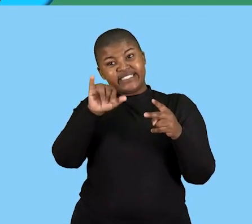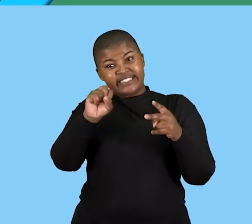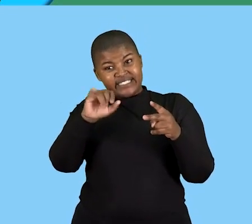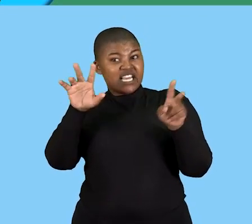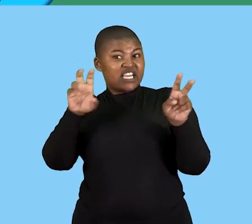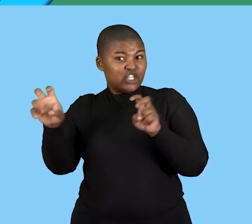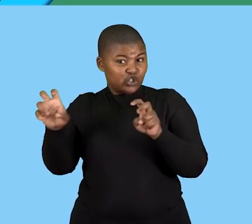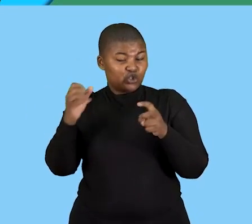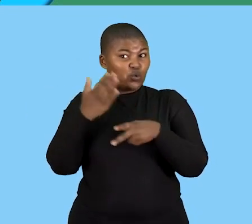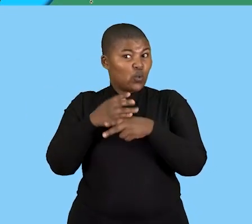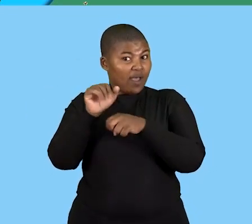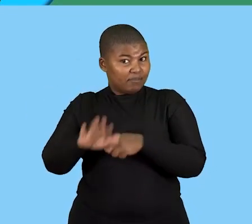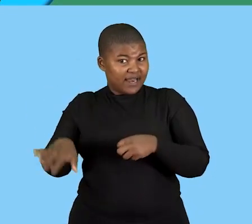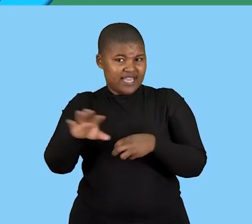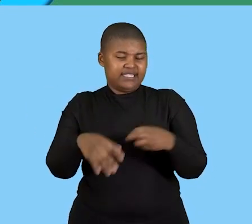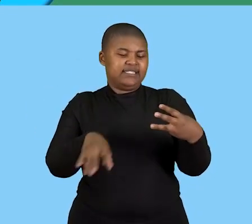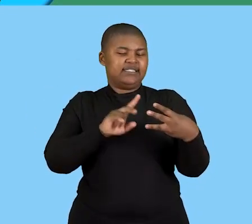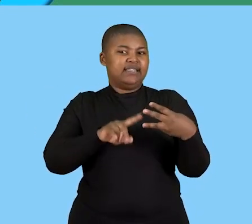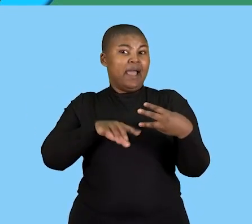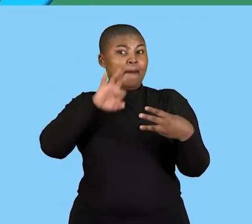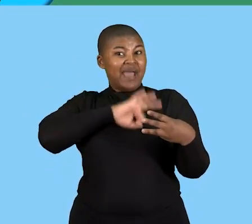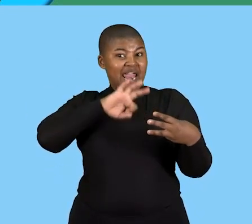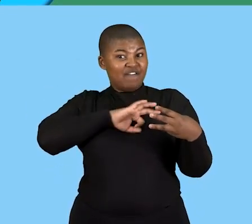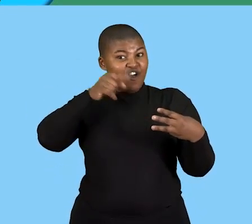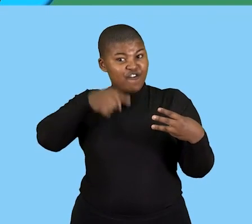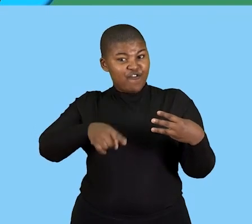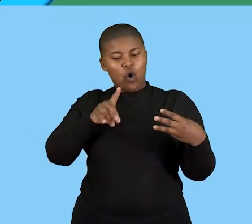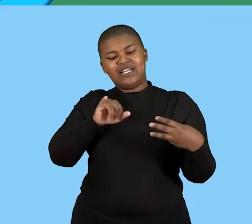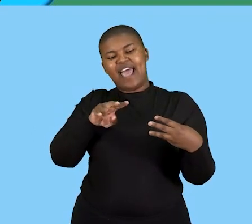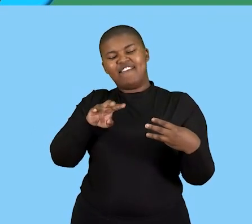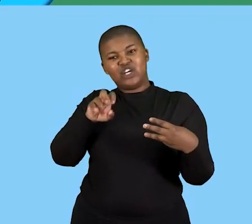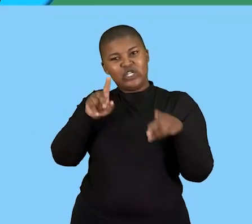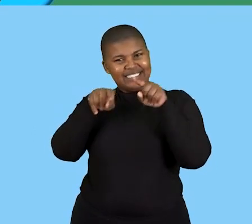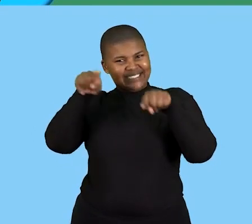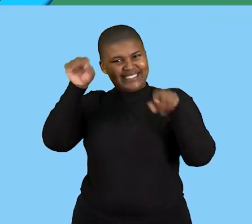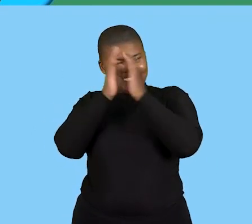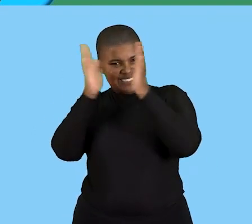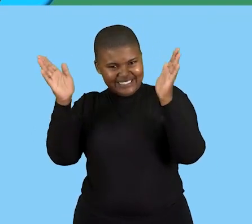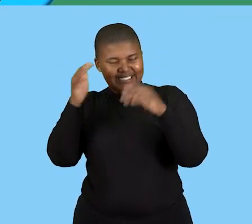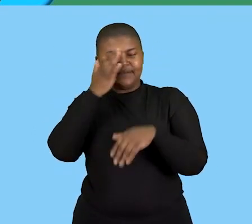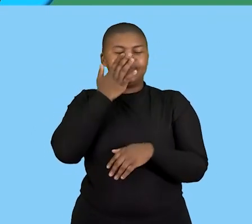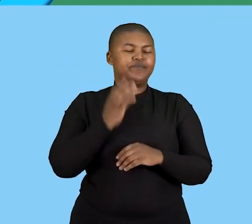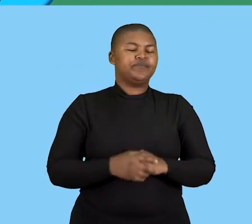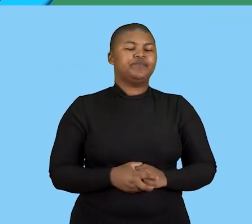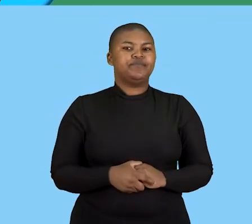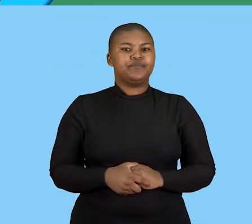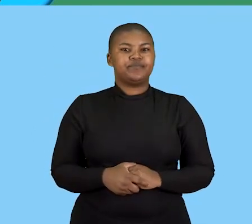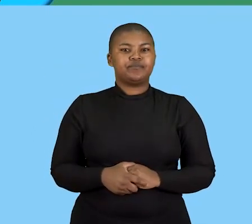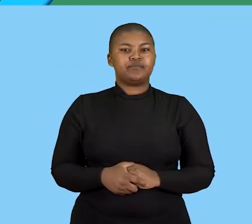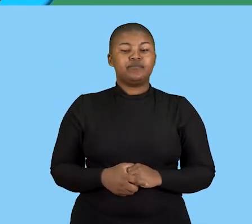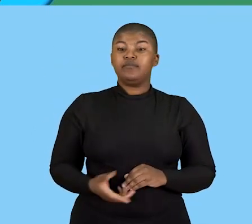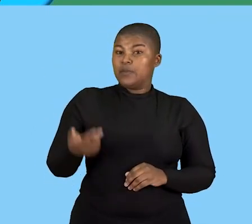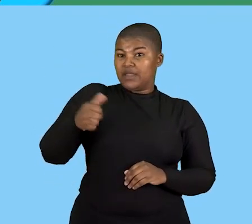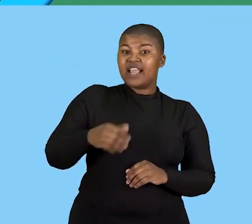with the diversity issues in the workplace then looked into the benefits to say what are the benefits of dealing with those diversity